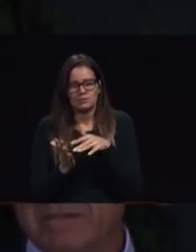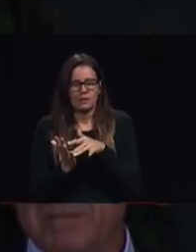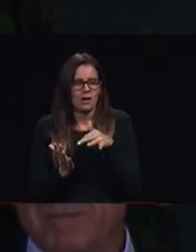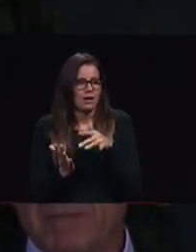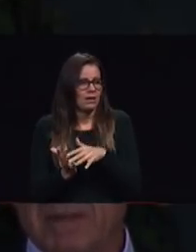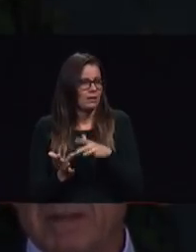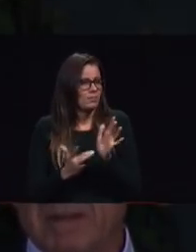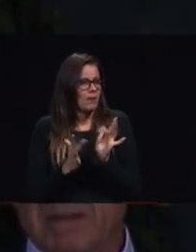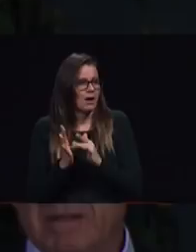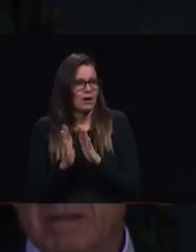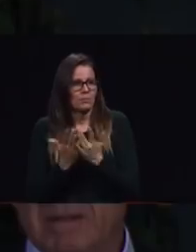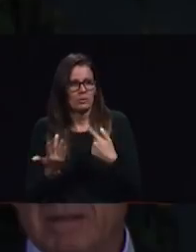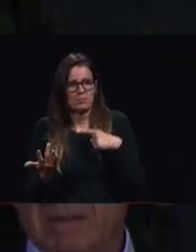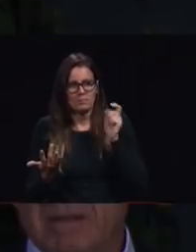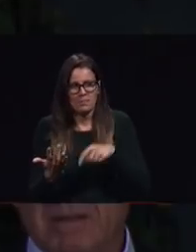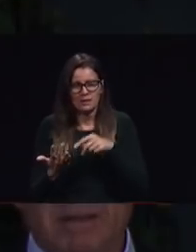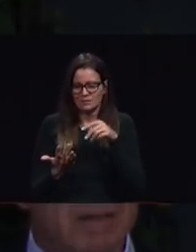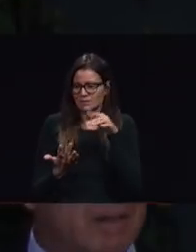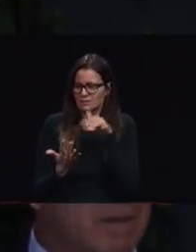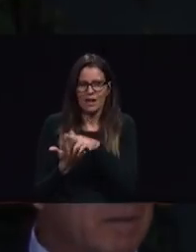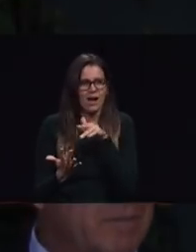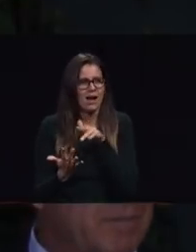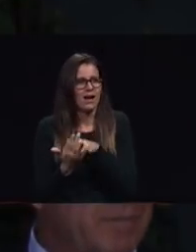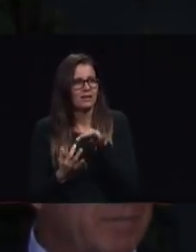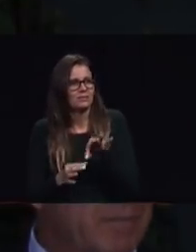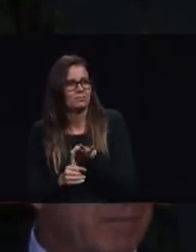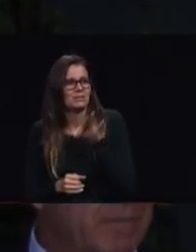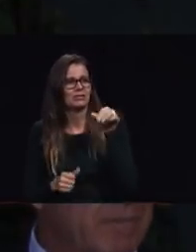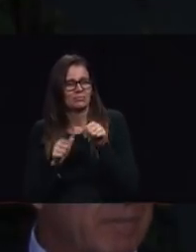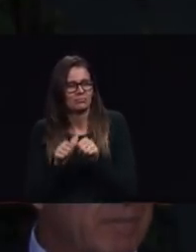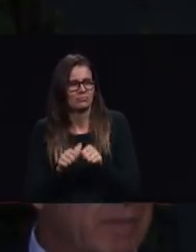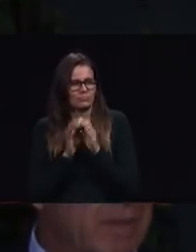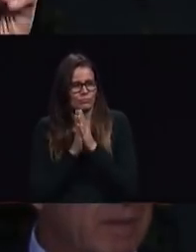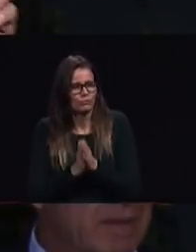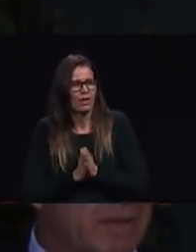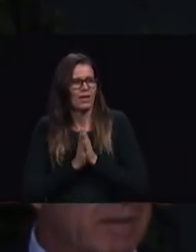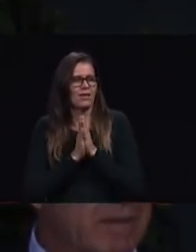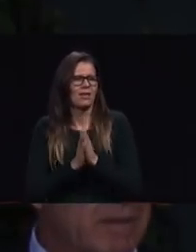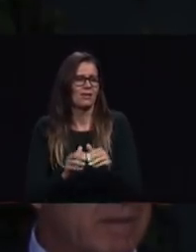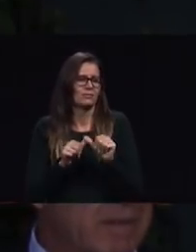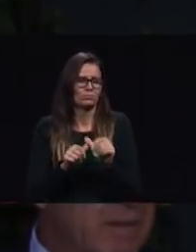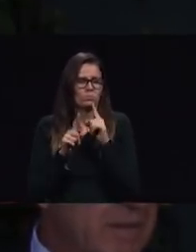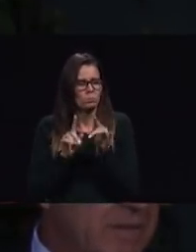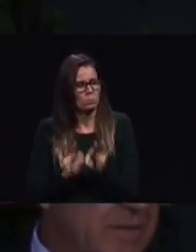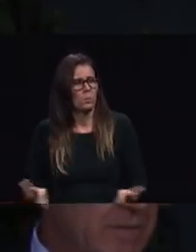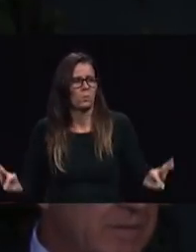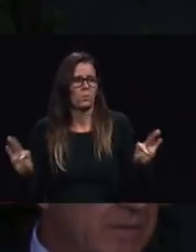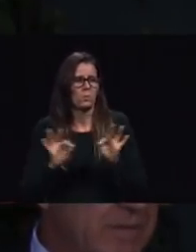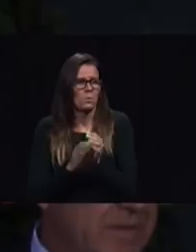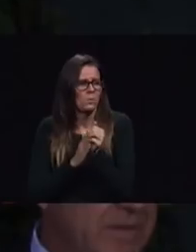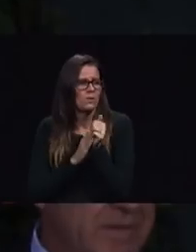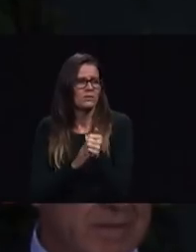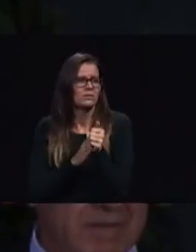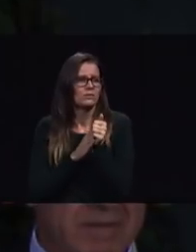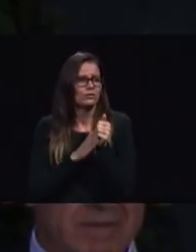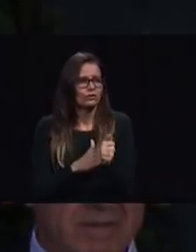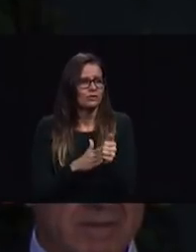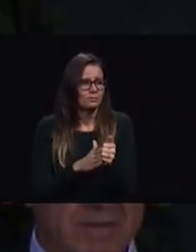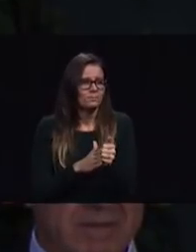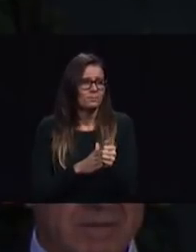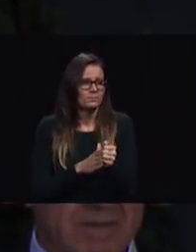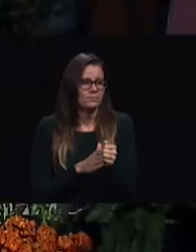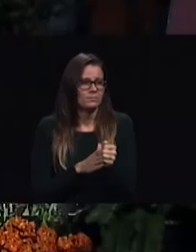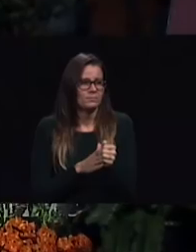and constant prayer is vital to our leadership in accomplishing God's vision for his church in these